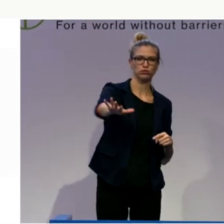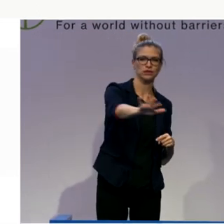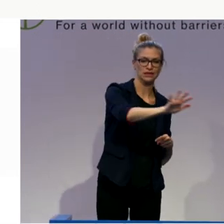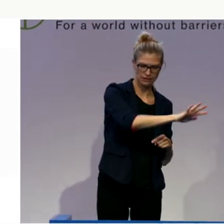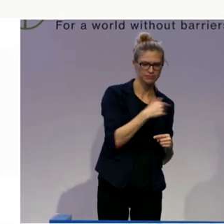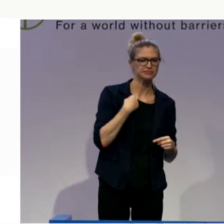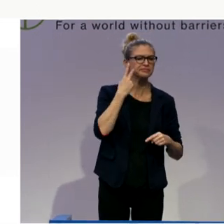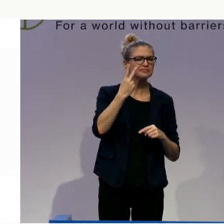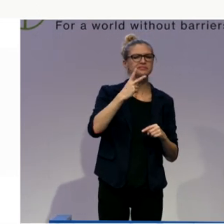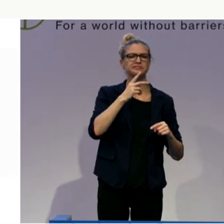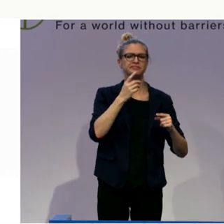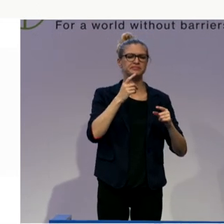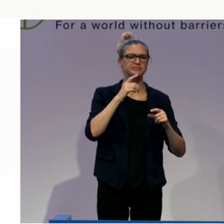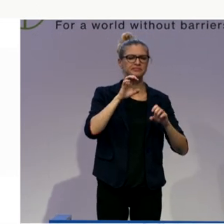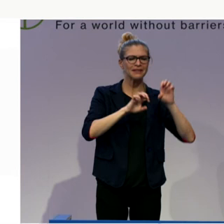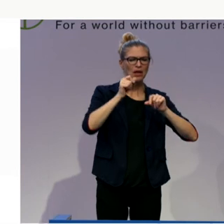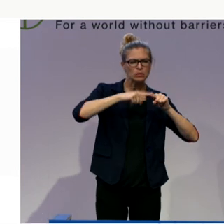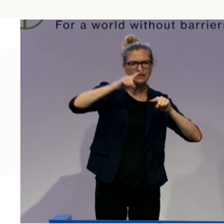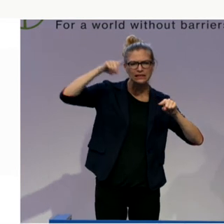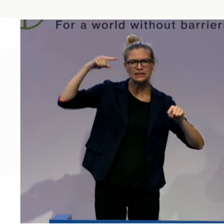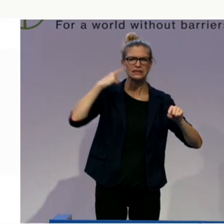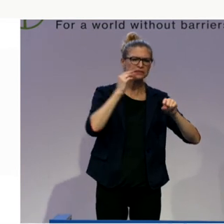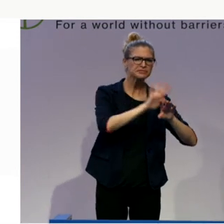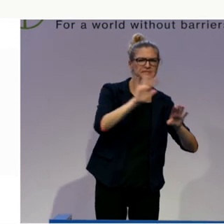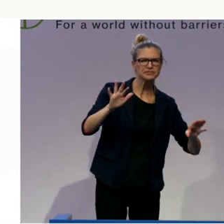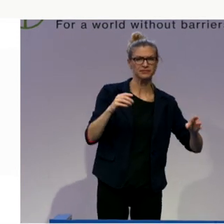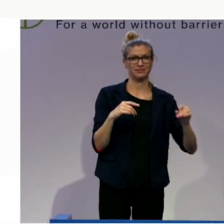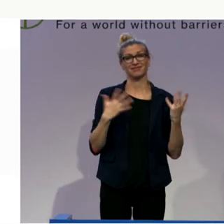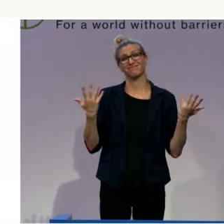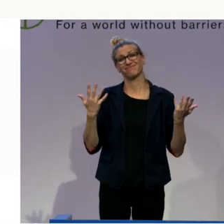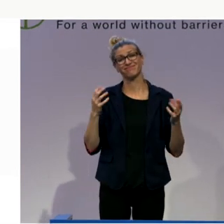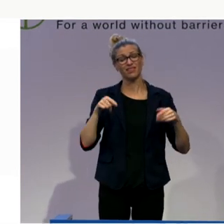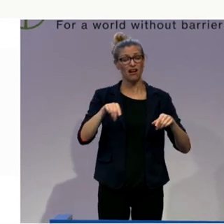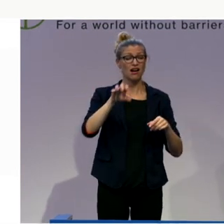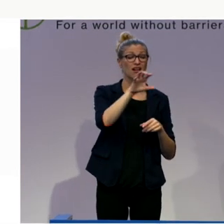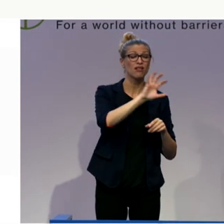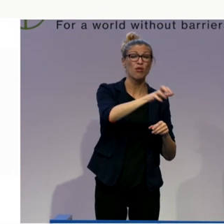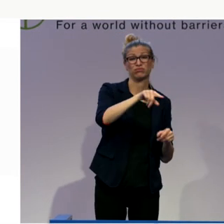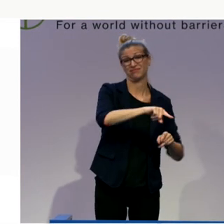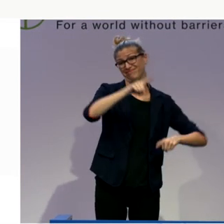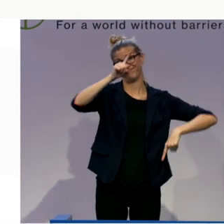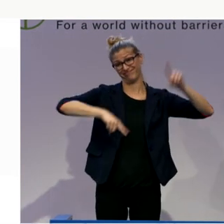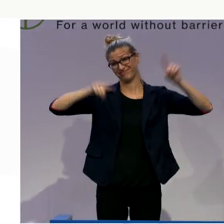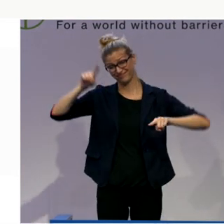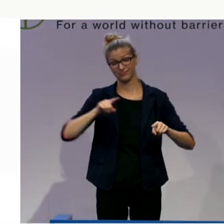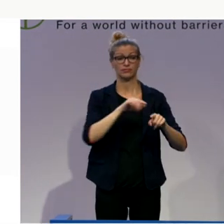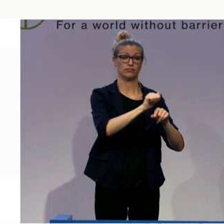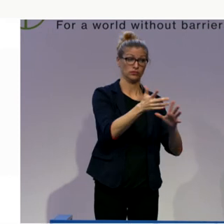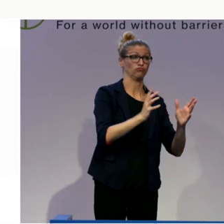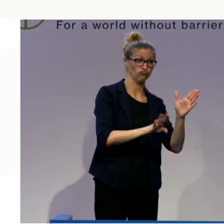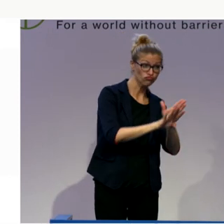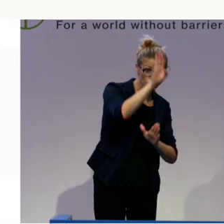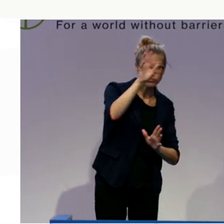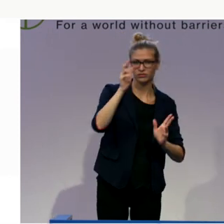opt to use for going in this direction. And one of the big issues is to have a fair